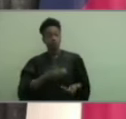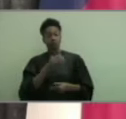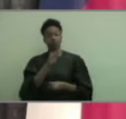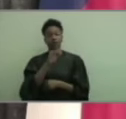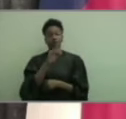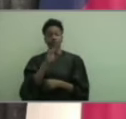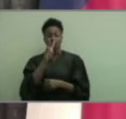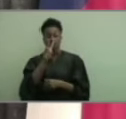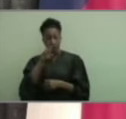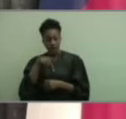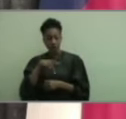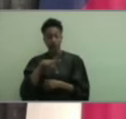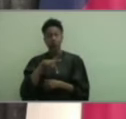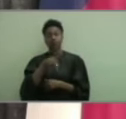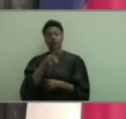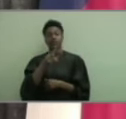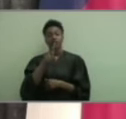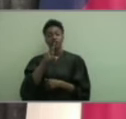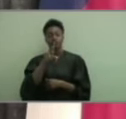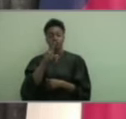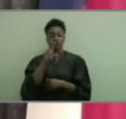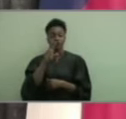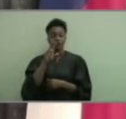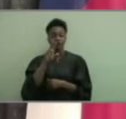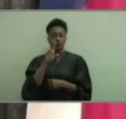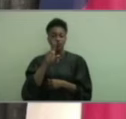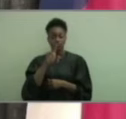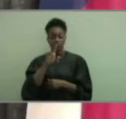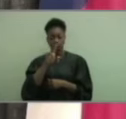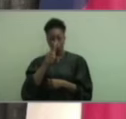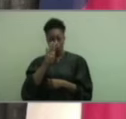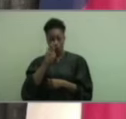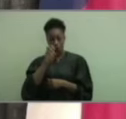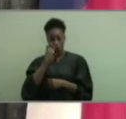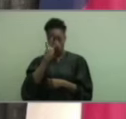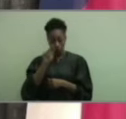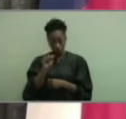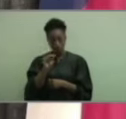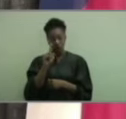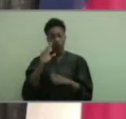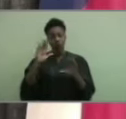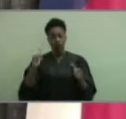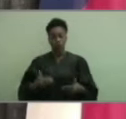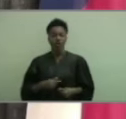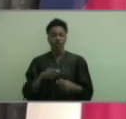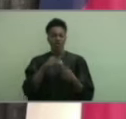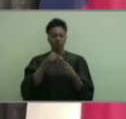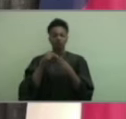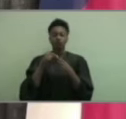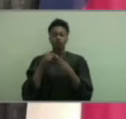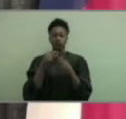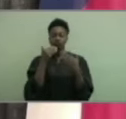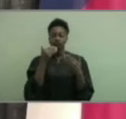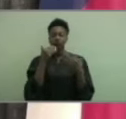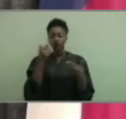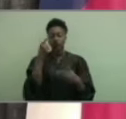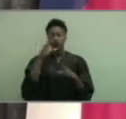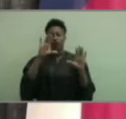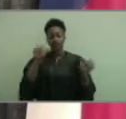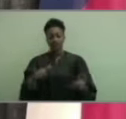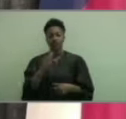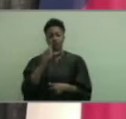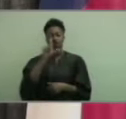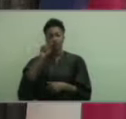President and Board Member, District 2. She will bring special greetings for the class of 2020.